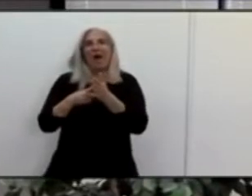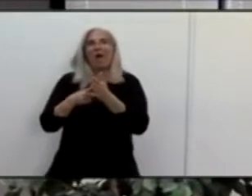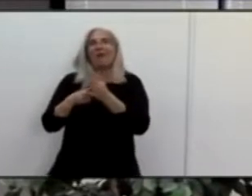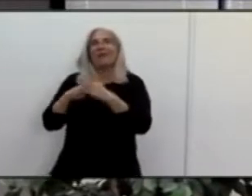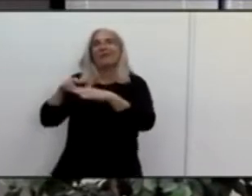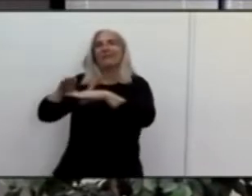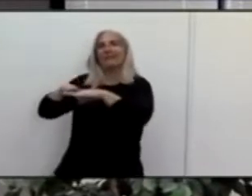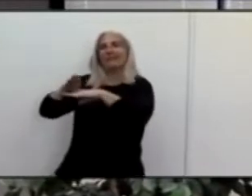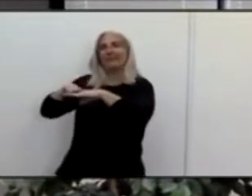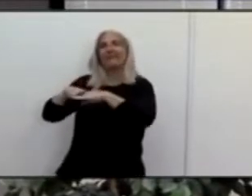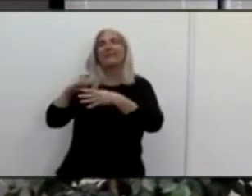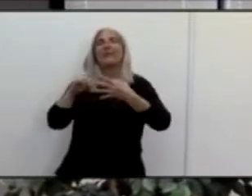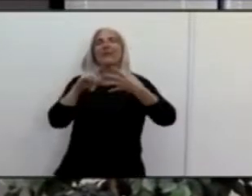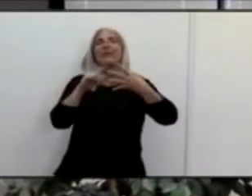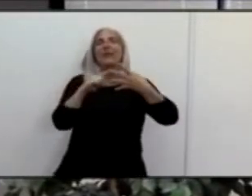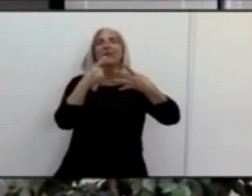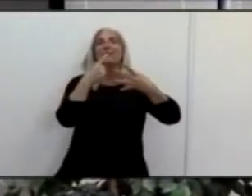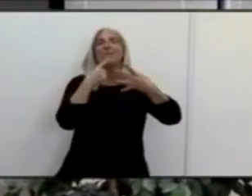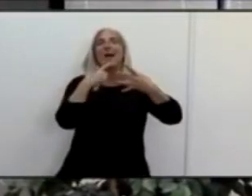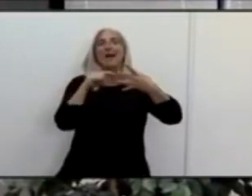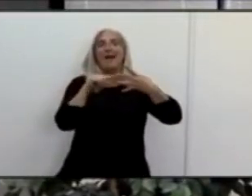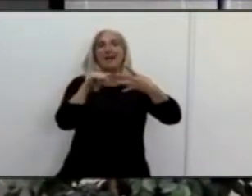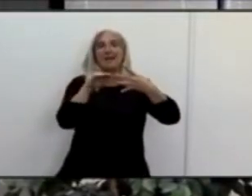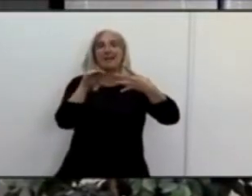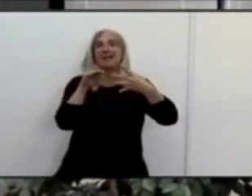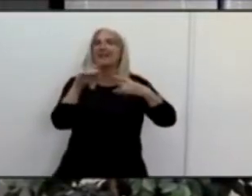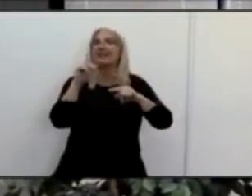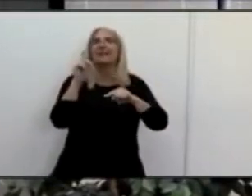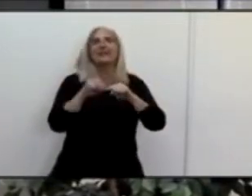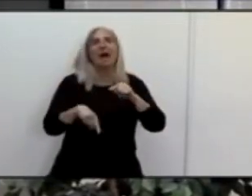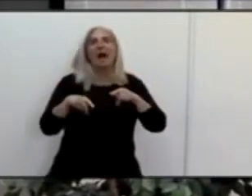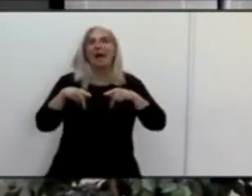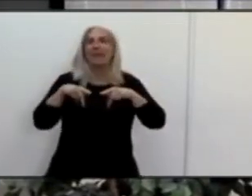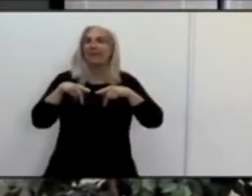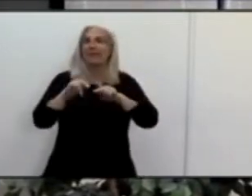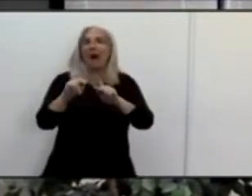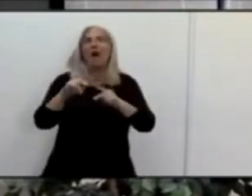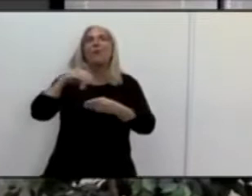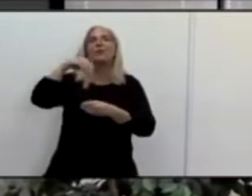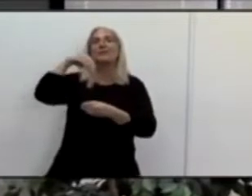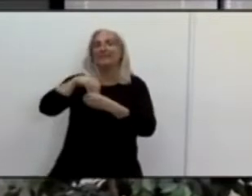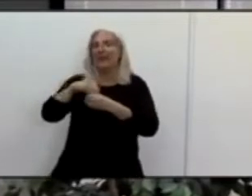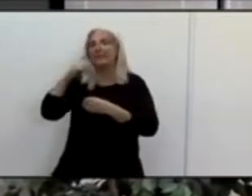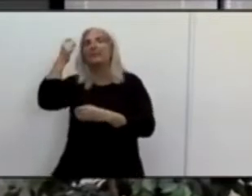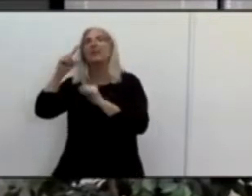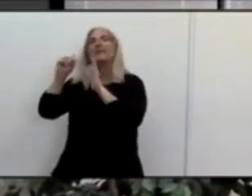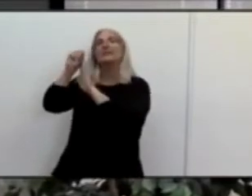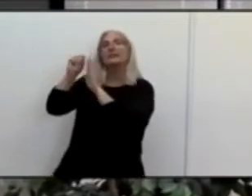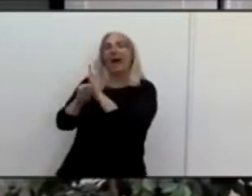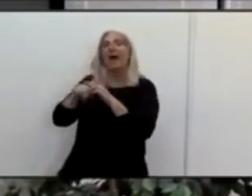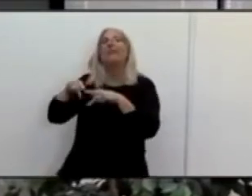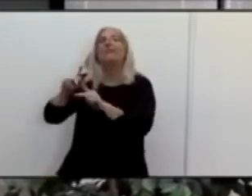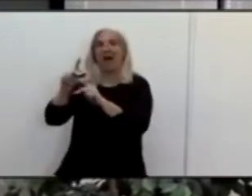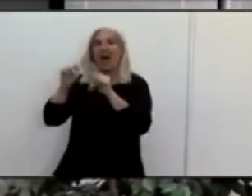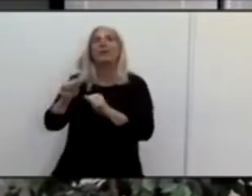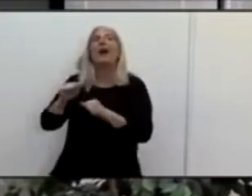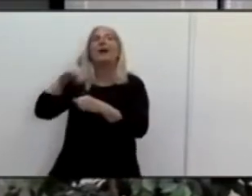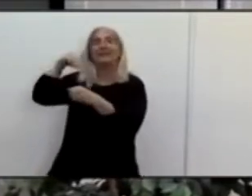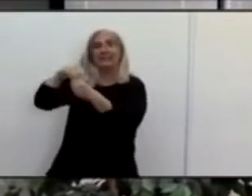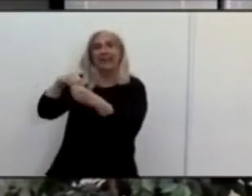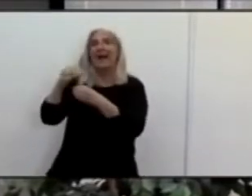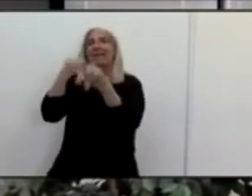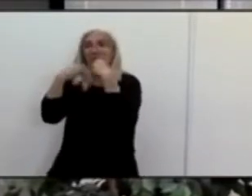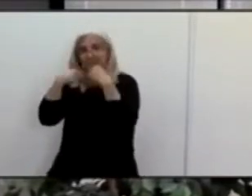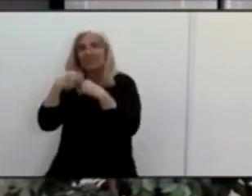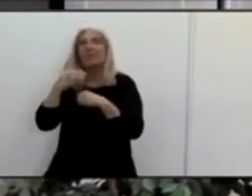does not allow for indoor dining, does not allow for indoor movie theaters to operate, and we do not allow for indoor gatherings.